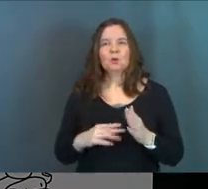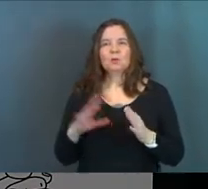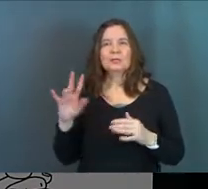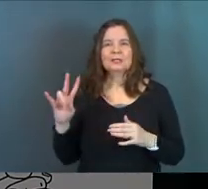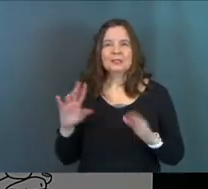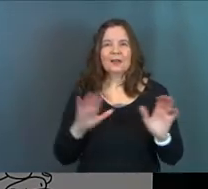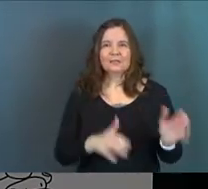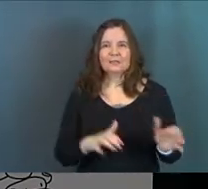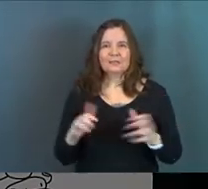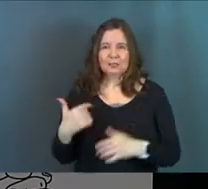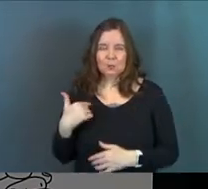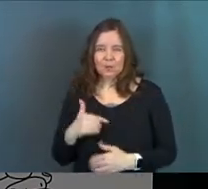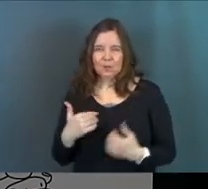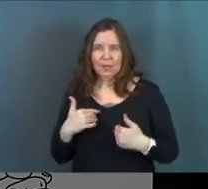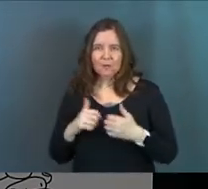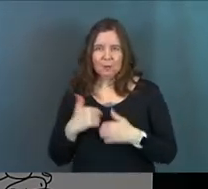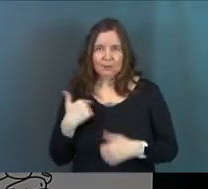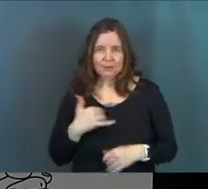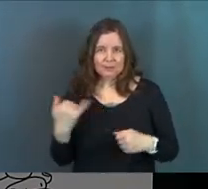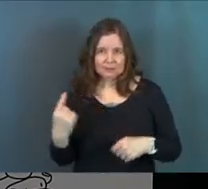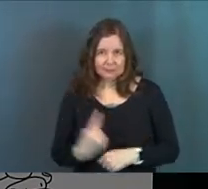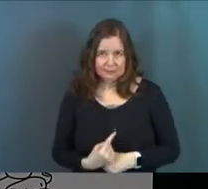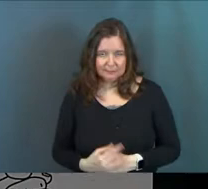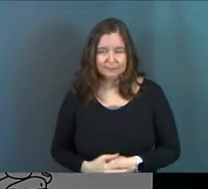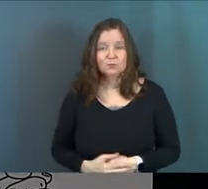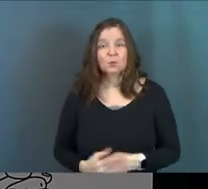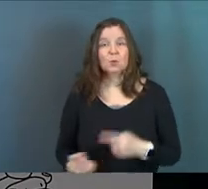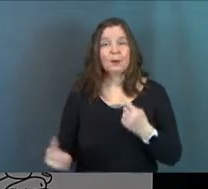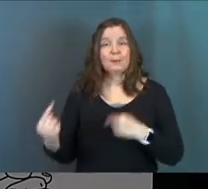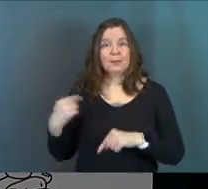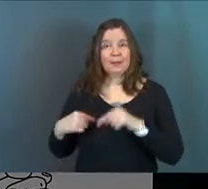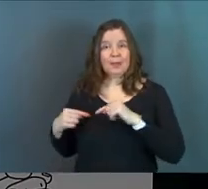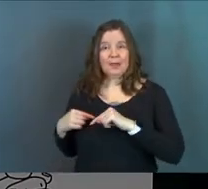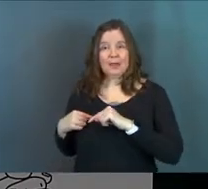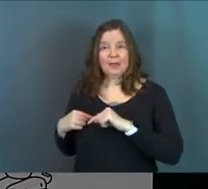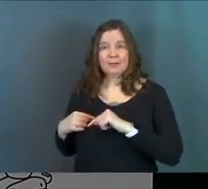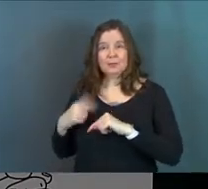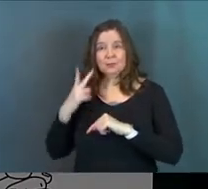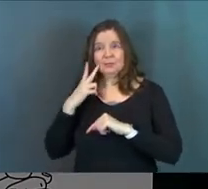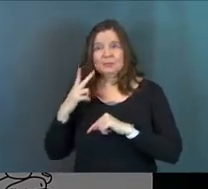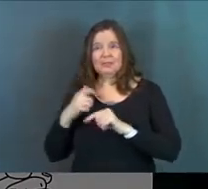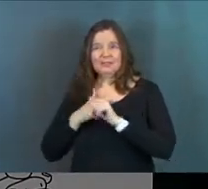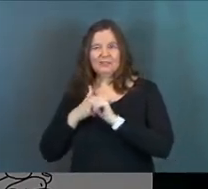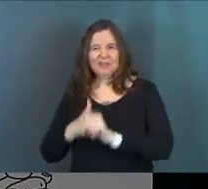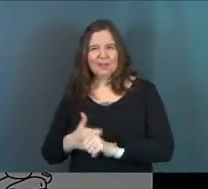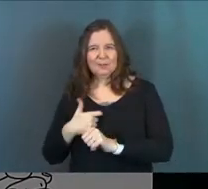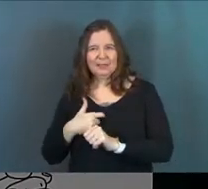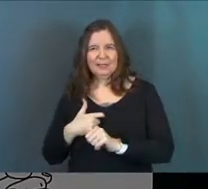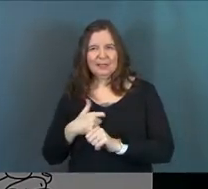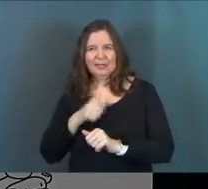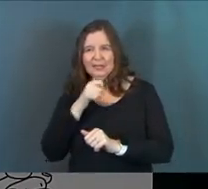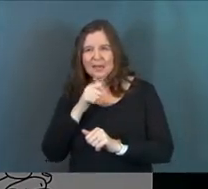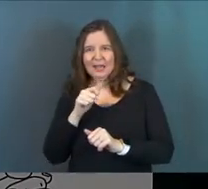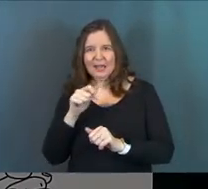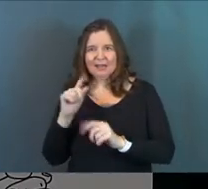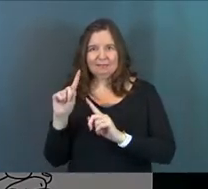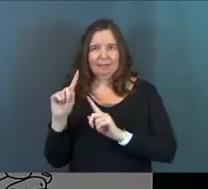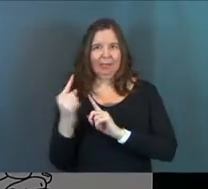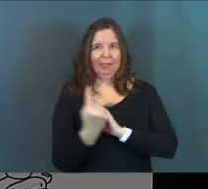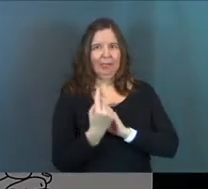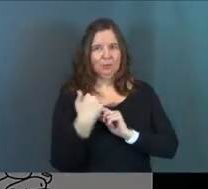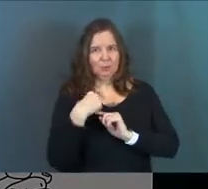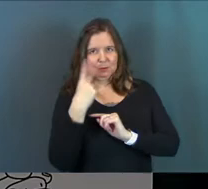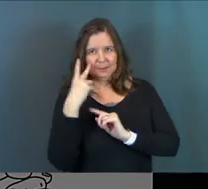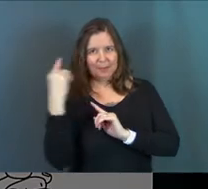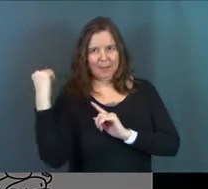the seven scenes that we have with us today. So I'm going to move back here, okay? For our online people, stick with me. I'm going to do my best to not turn my back to anybody.